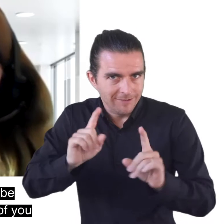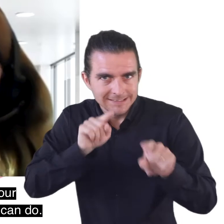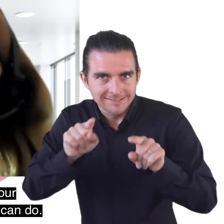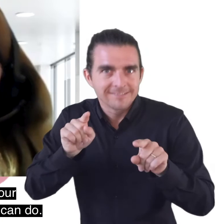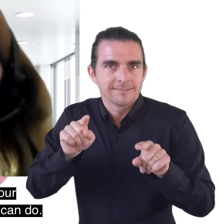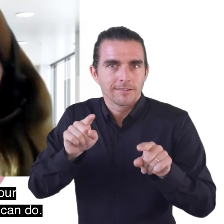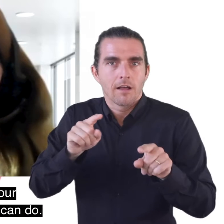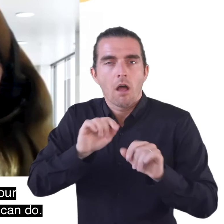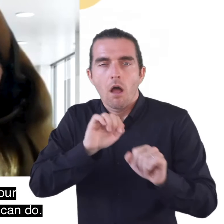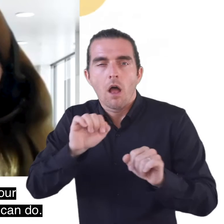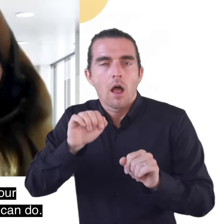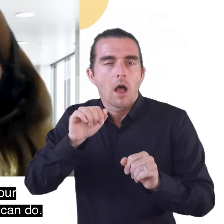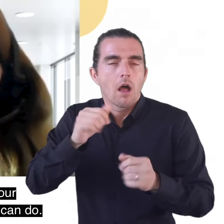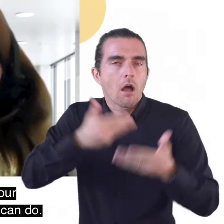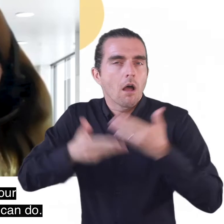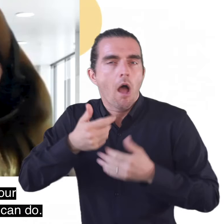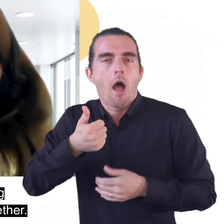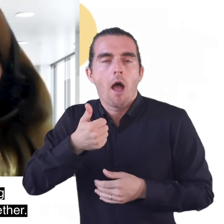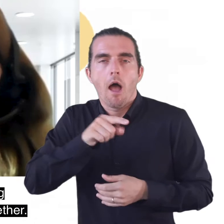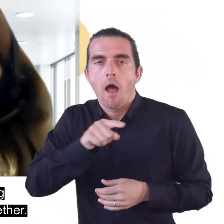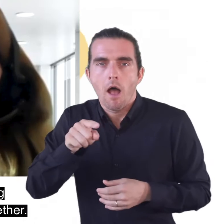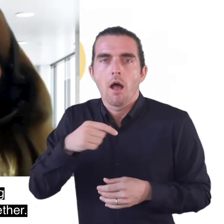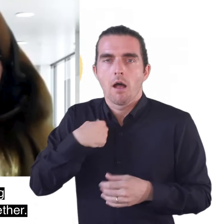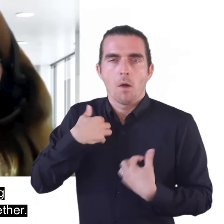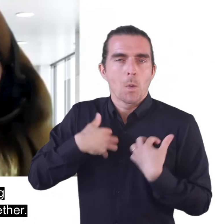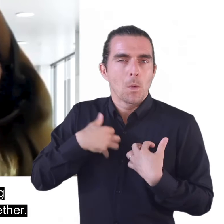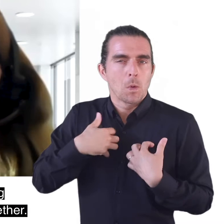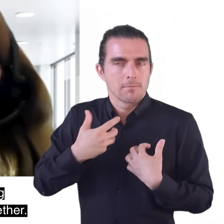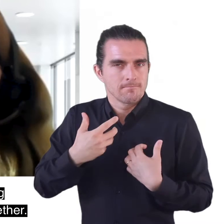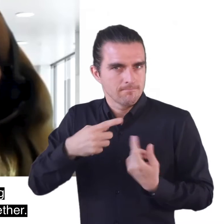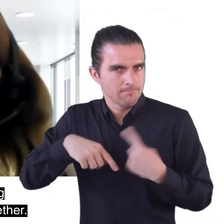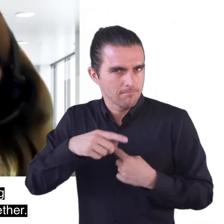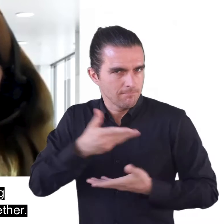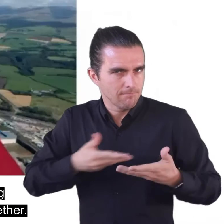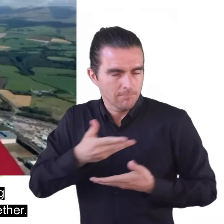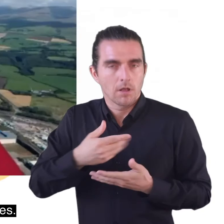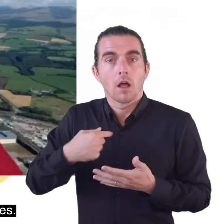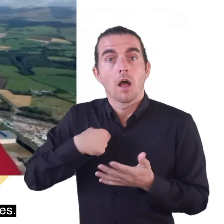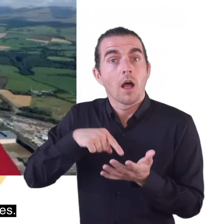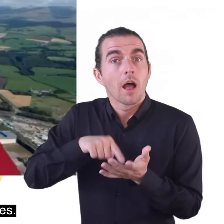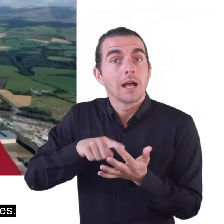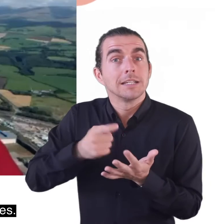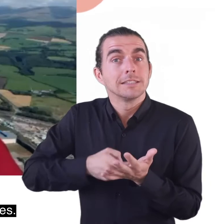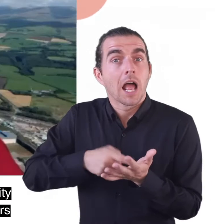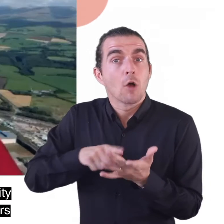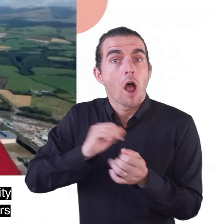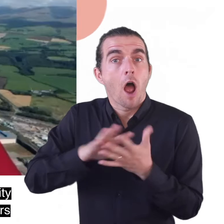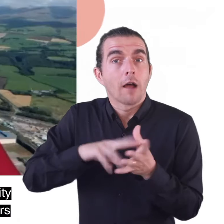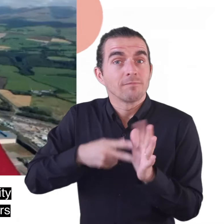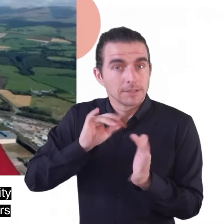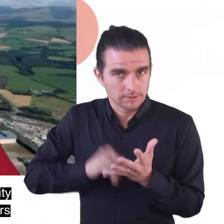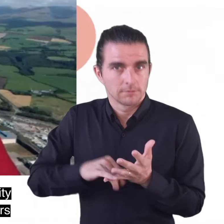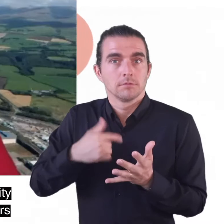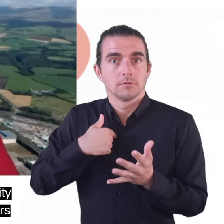you in terms of some of your experiences and what we can do so i'm really looking forward to our time together i am terry hargreaves i'm one